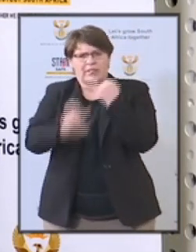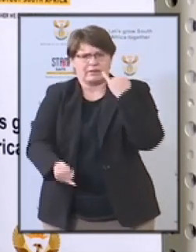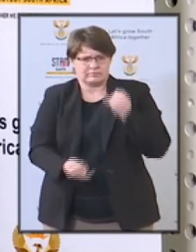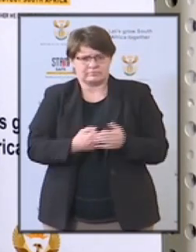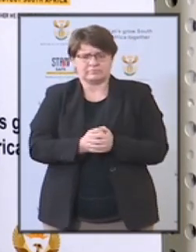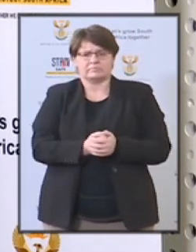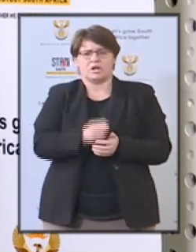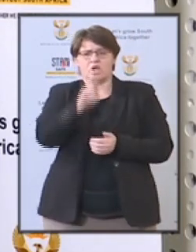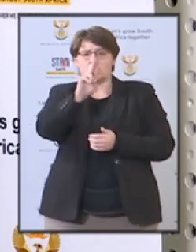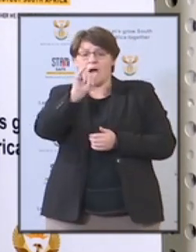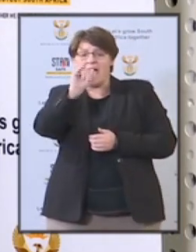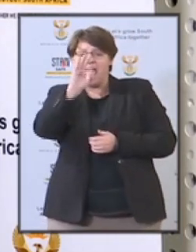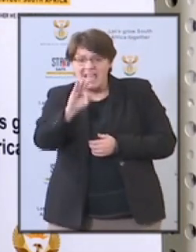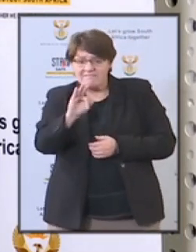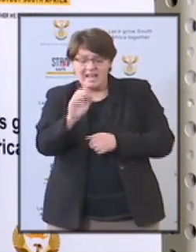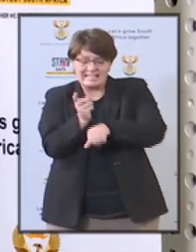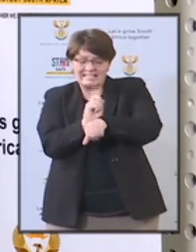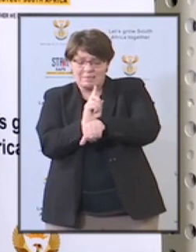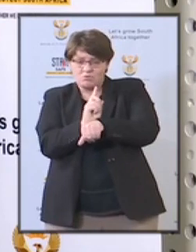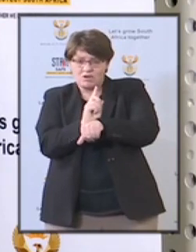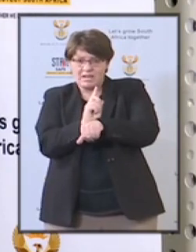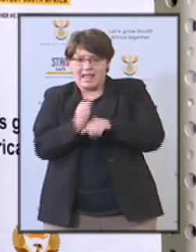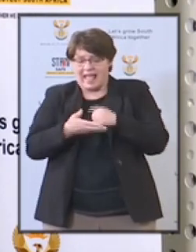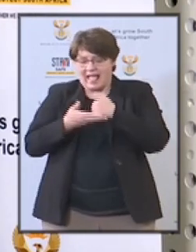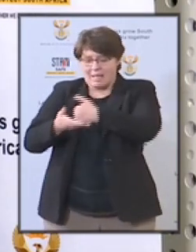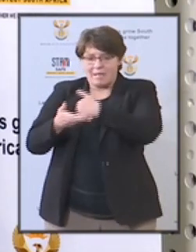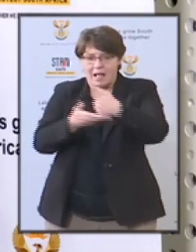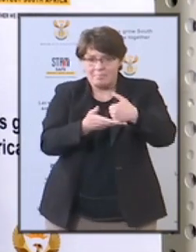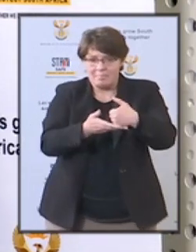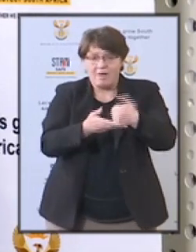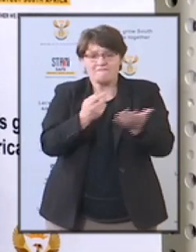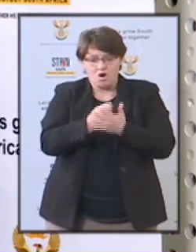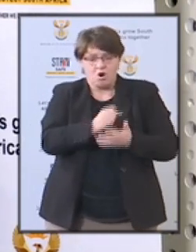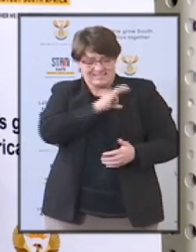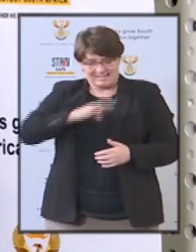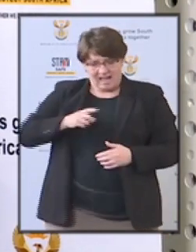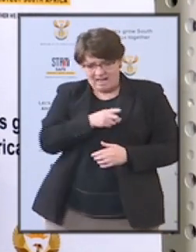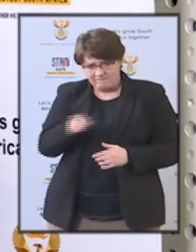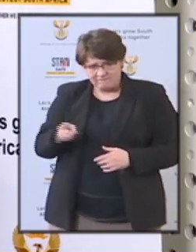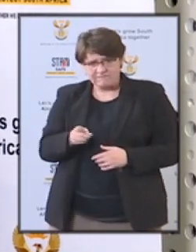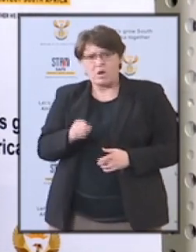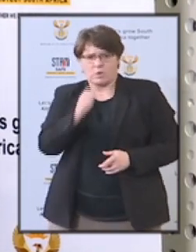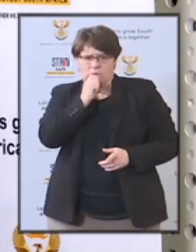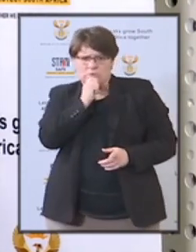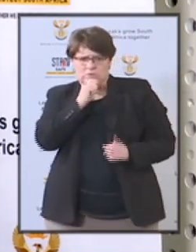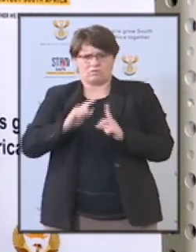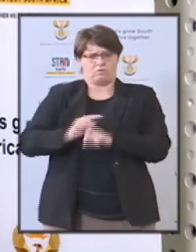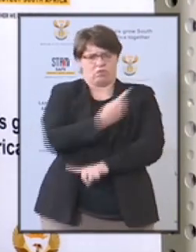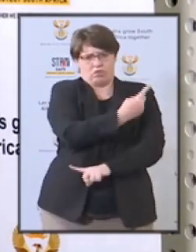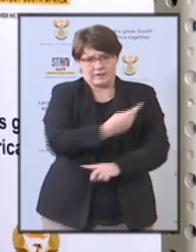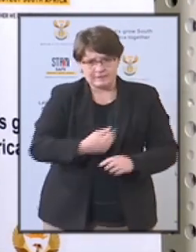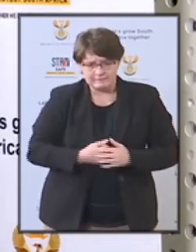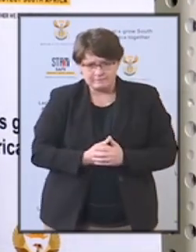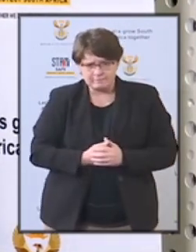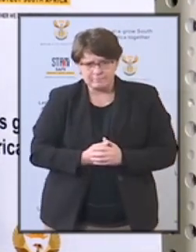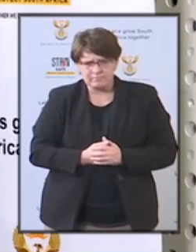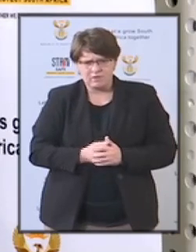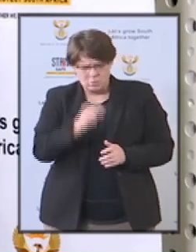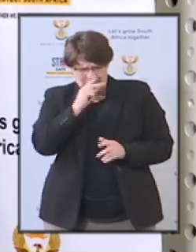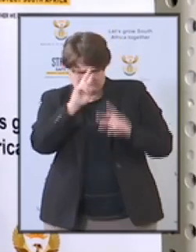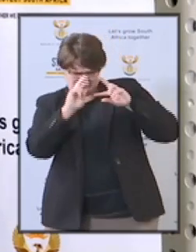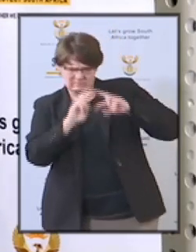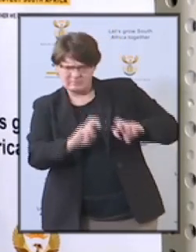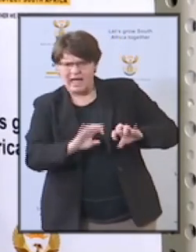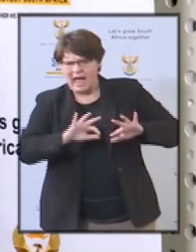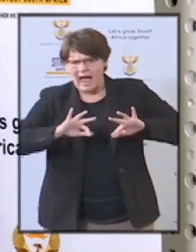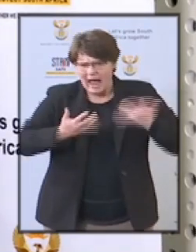COVID-19 temporary employee employer relief scheme. To speed up and strengthen the process of